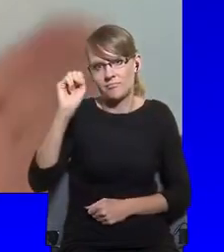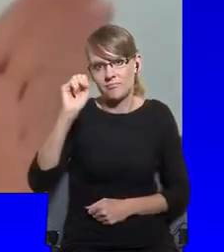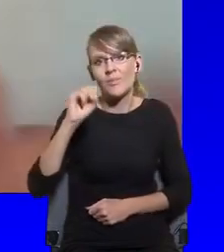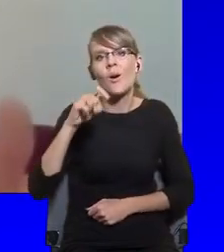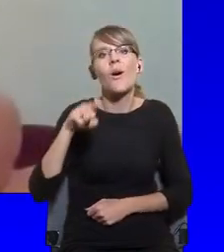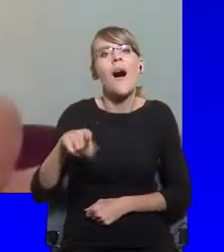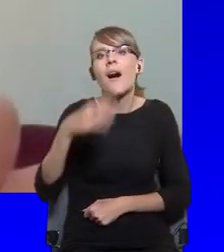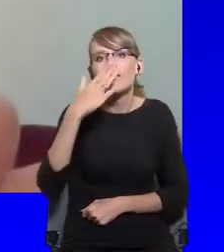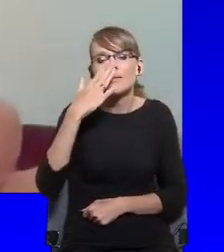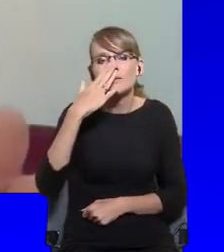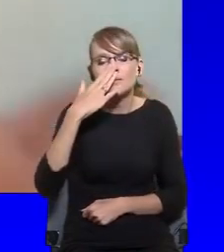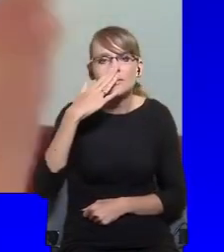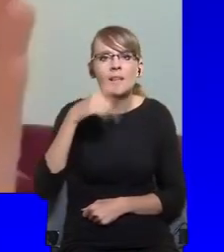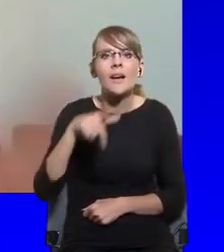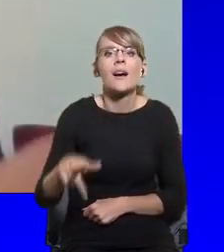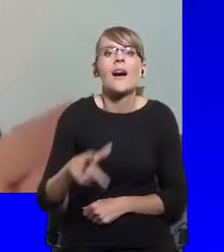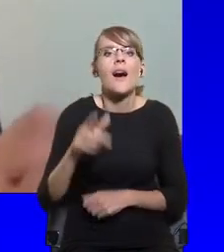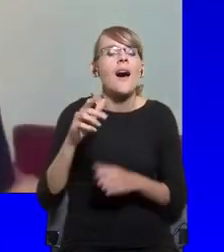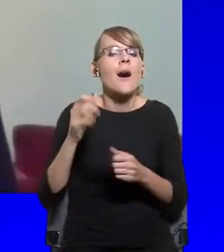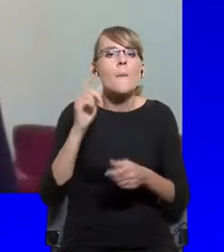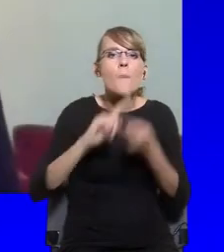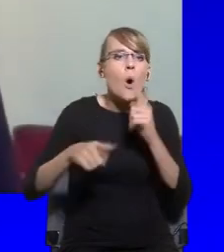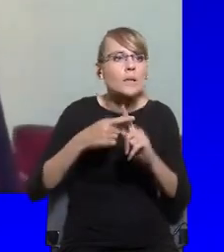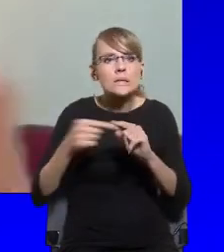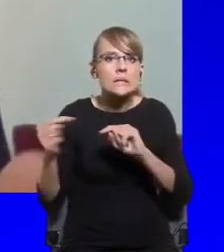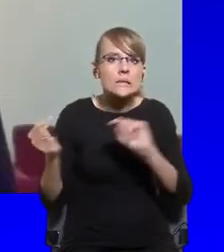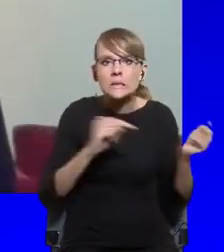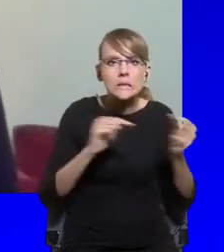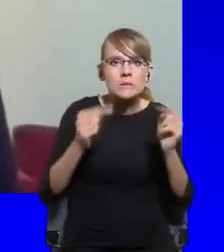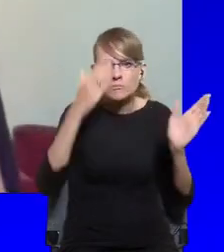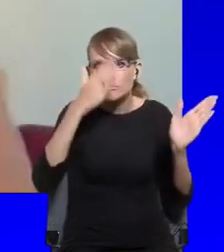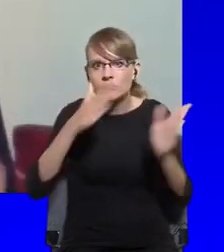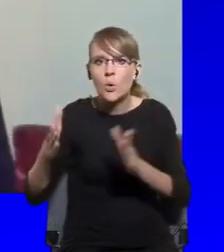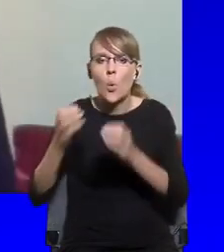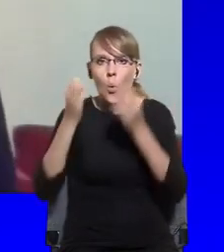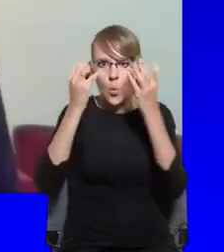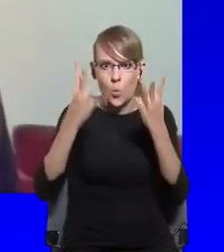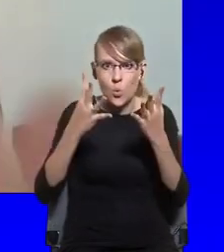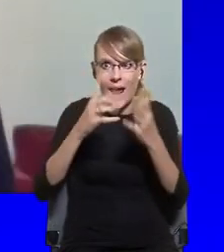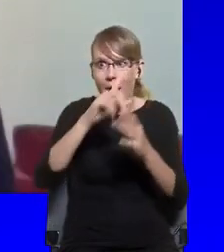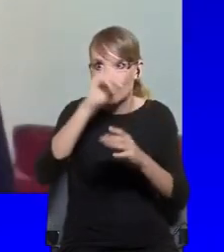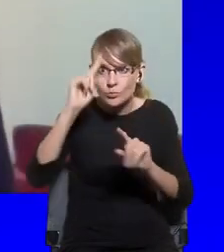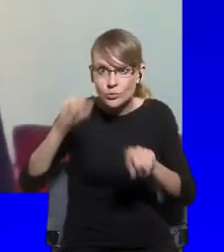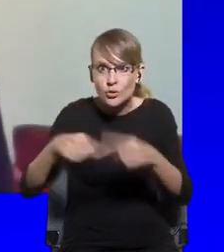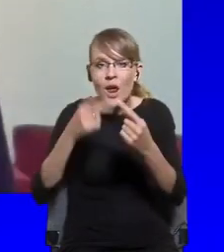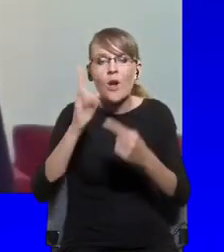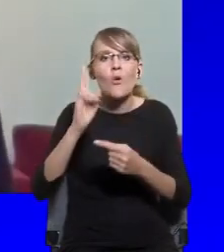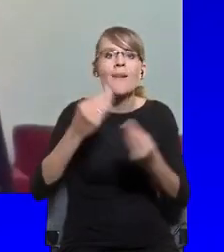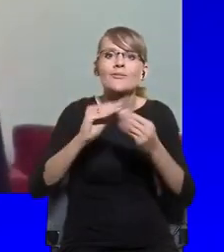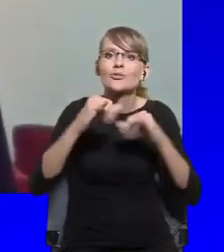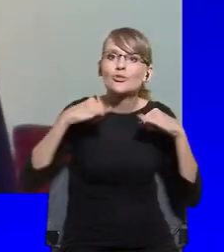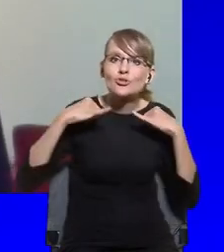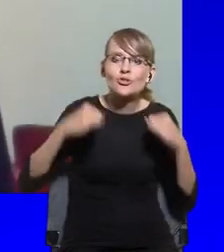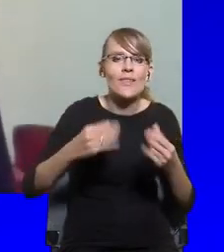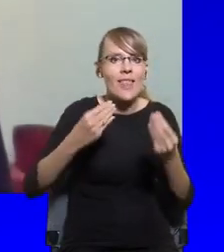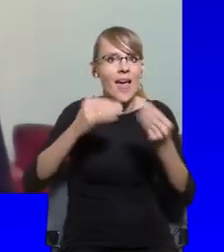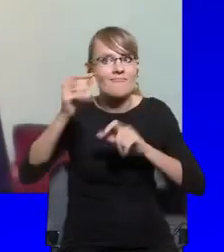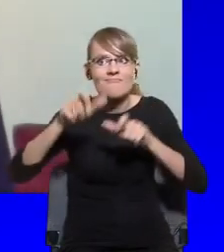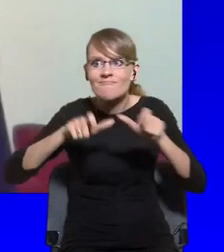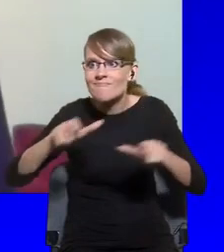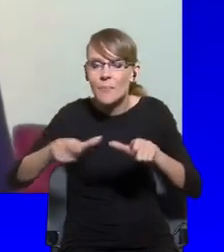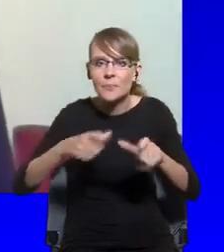to culture, and to convince people, and that the most powerful, the most oppressive, the most privileged, those who cause their misery,